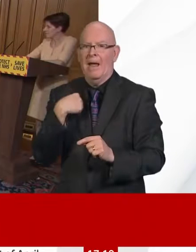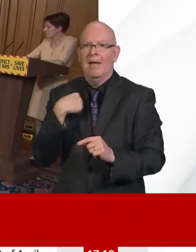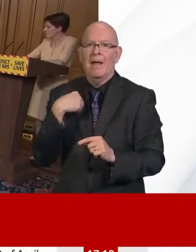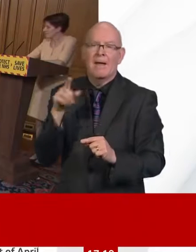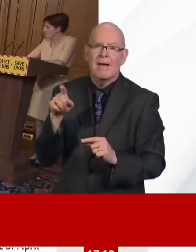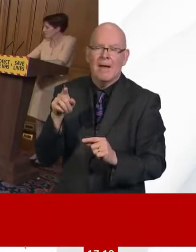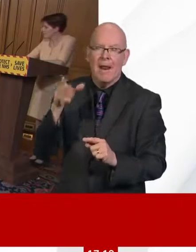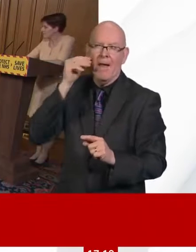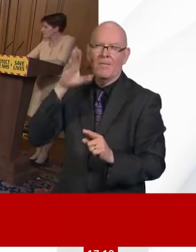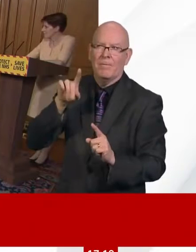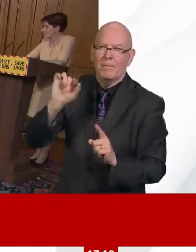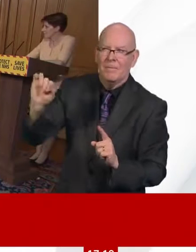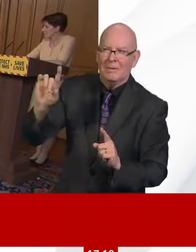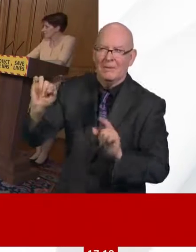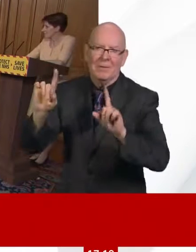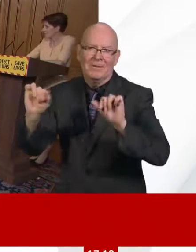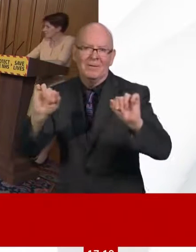Catherine Samson at STV.